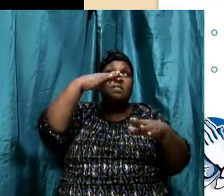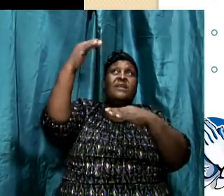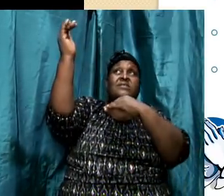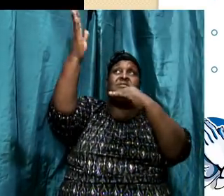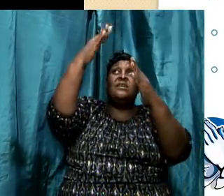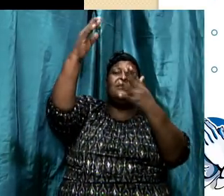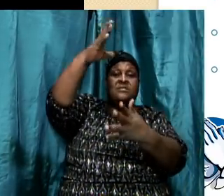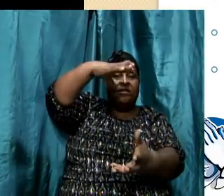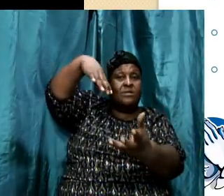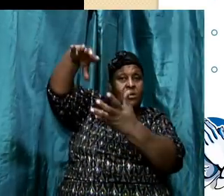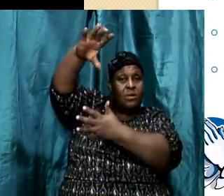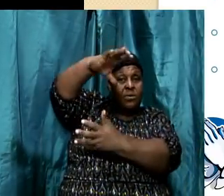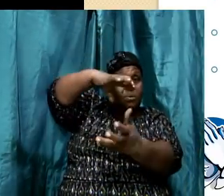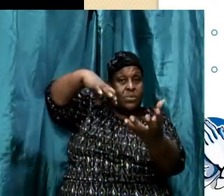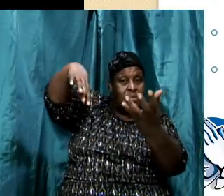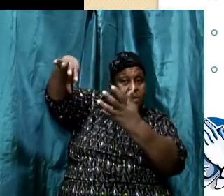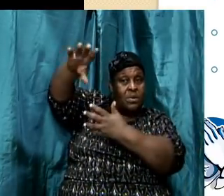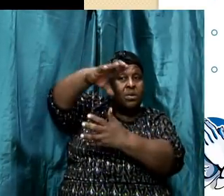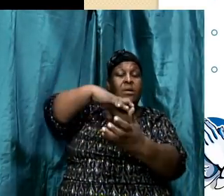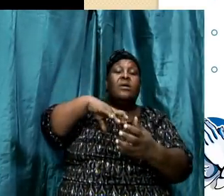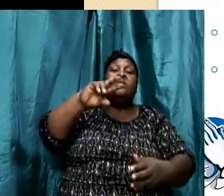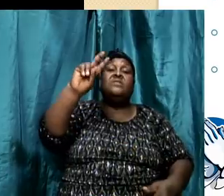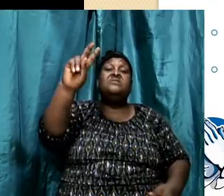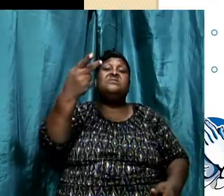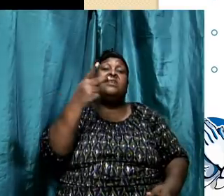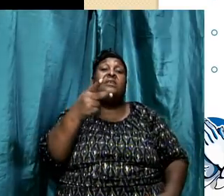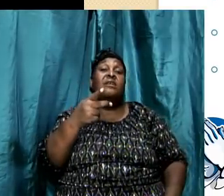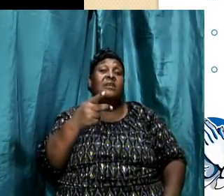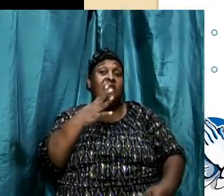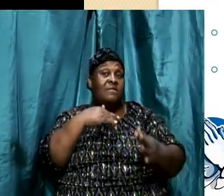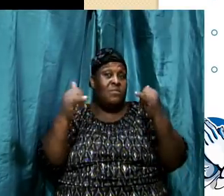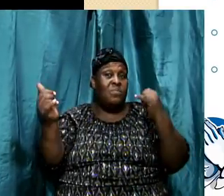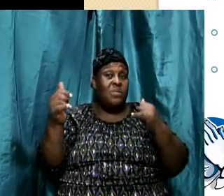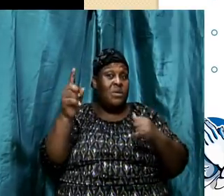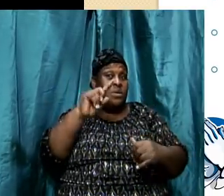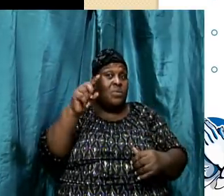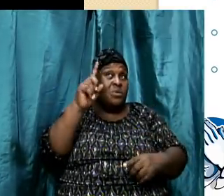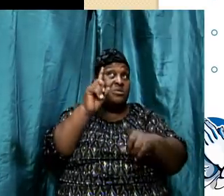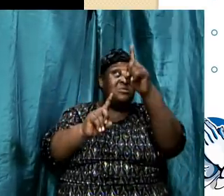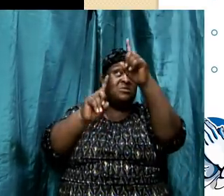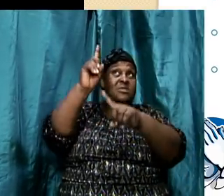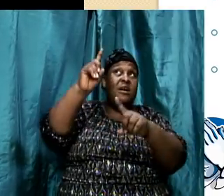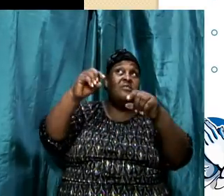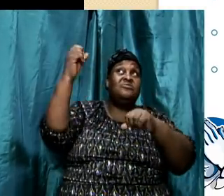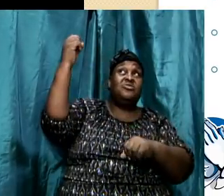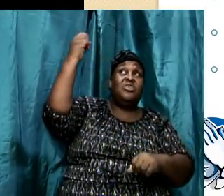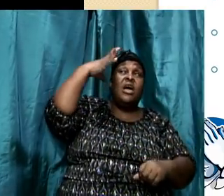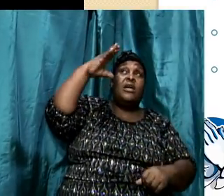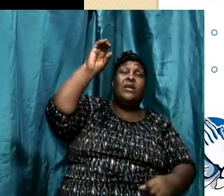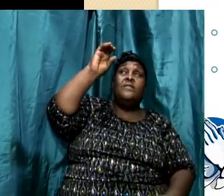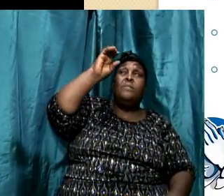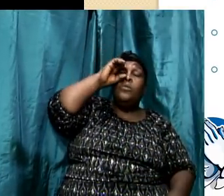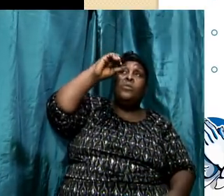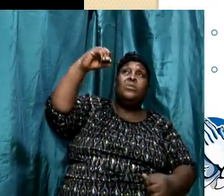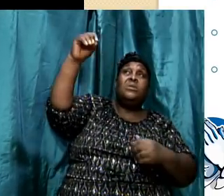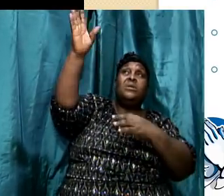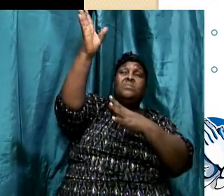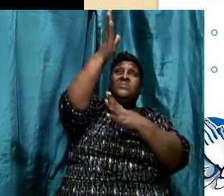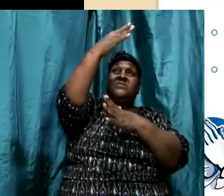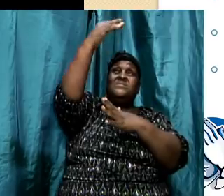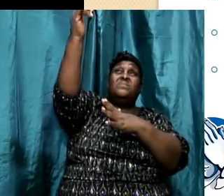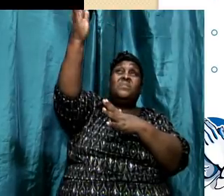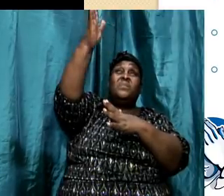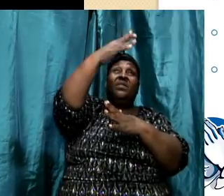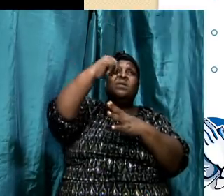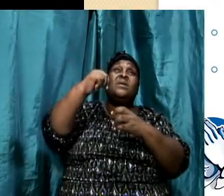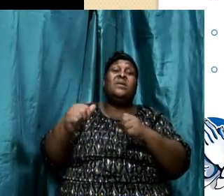clouds. That's the first heaven. The second heaven is where stars shine. That's where we have the atmospheric heaven. That's where you